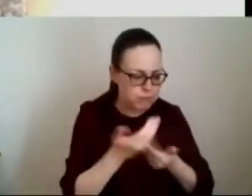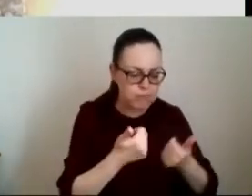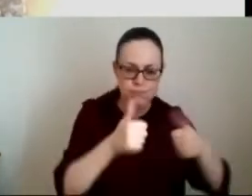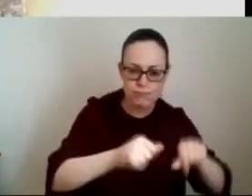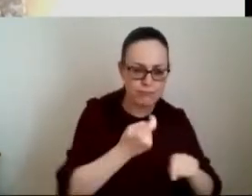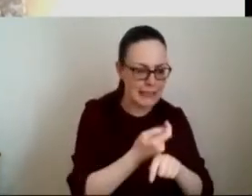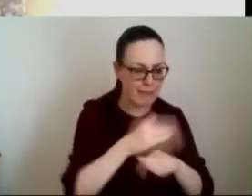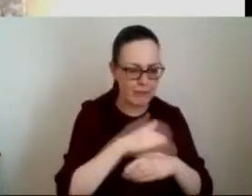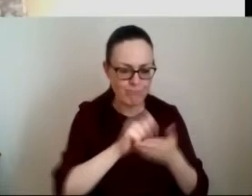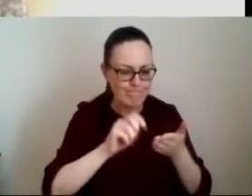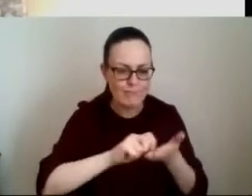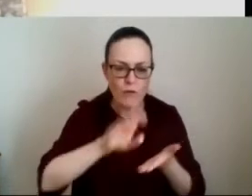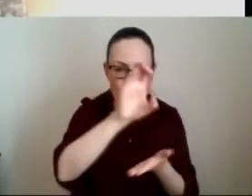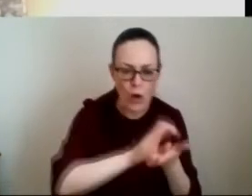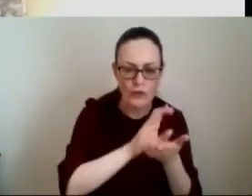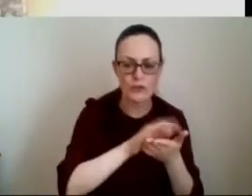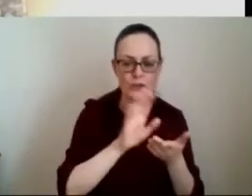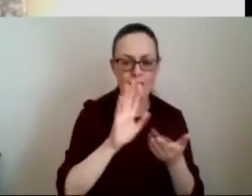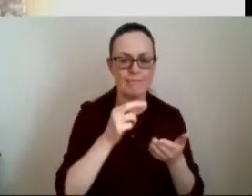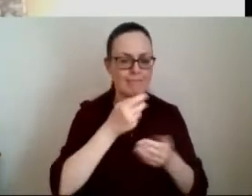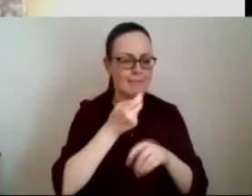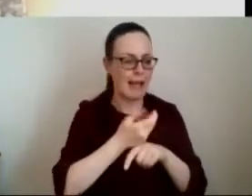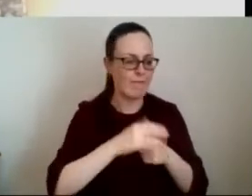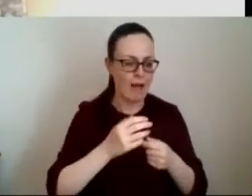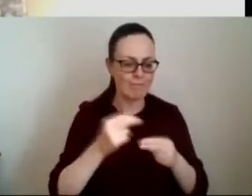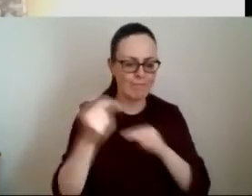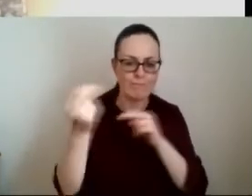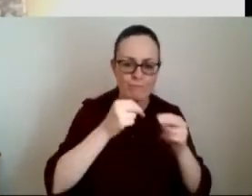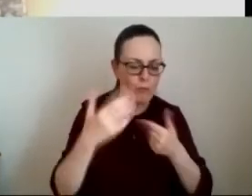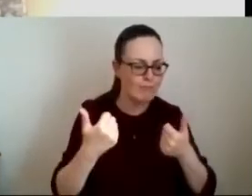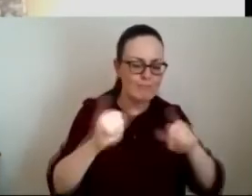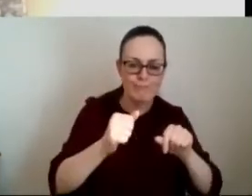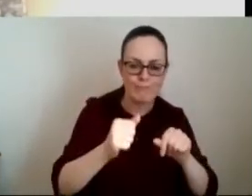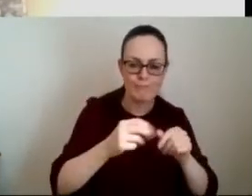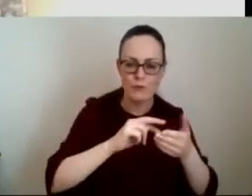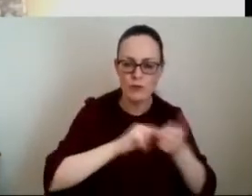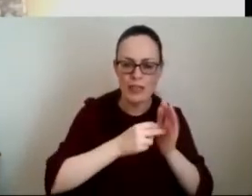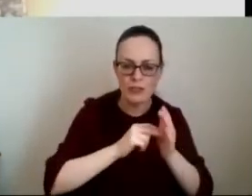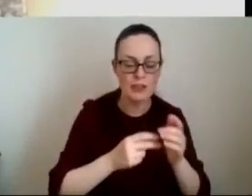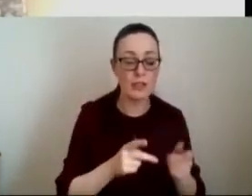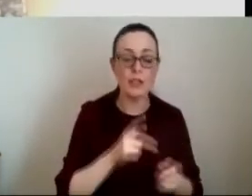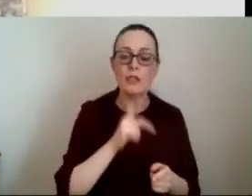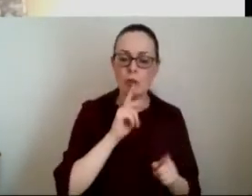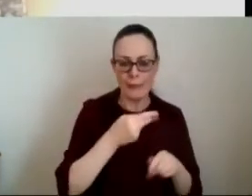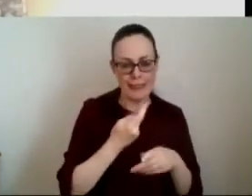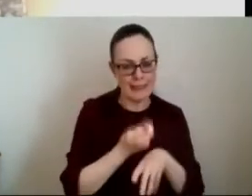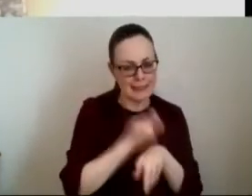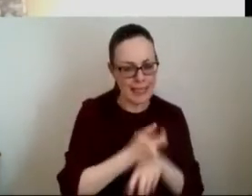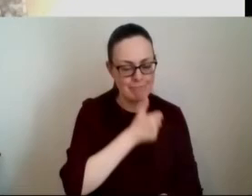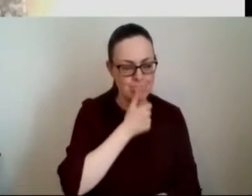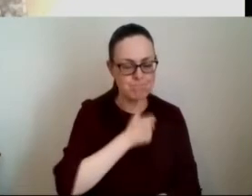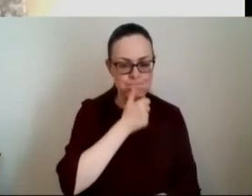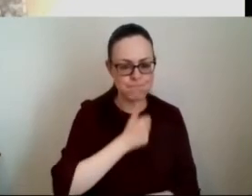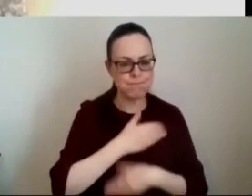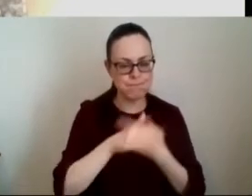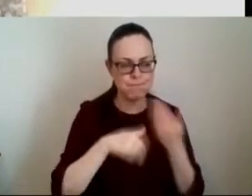time to align the strategies in the two jurisdictions to get clinicians on board so i do think it does take perseverance and time to make those sort of